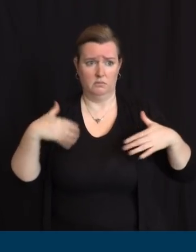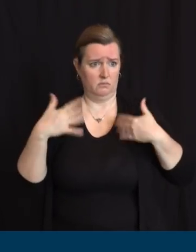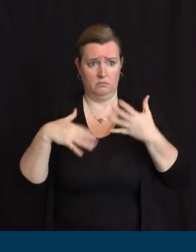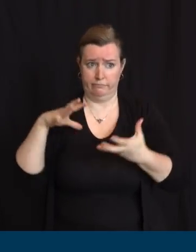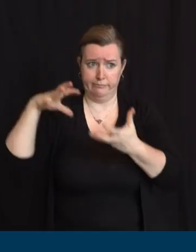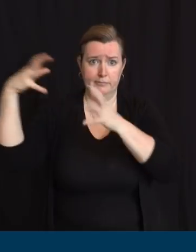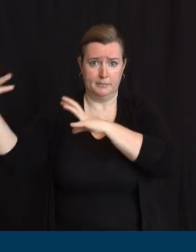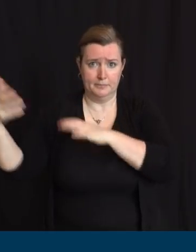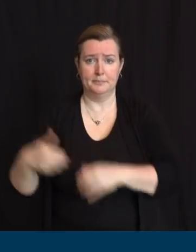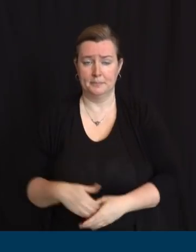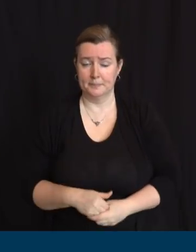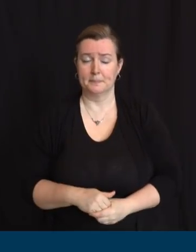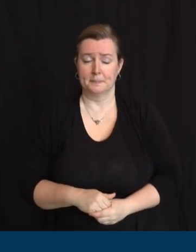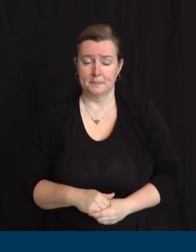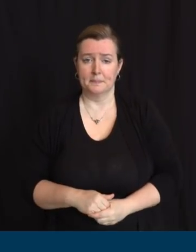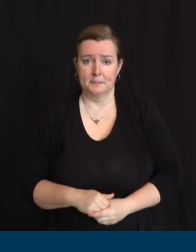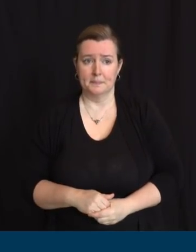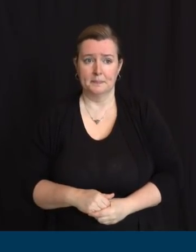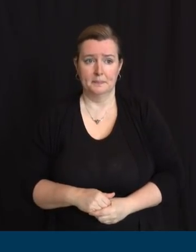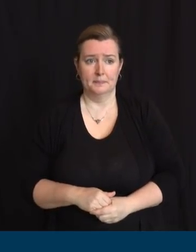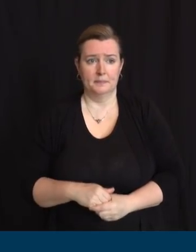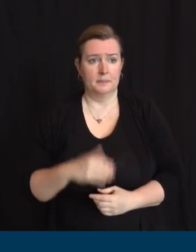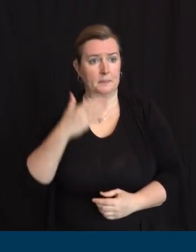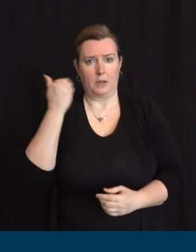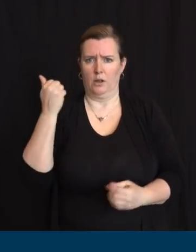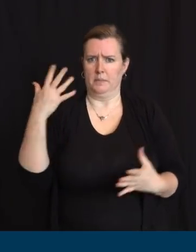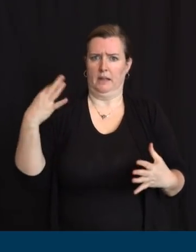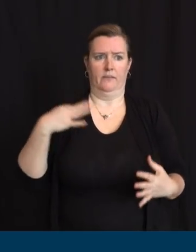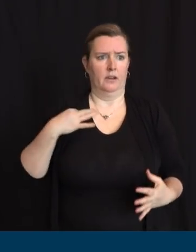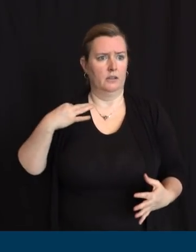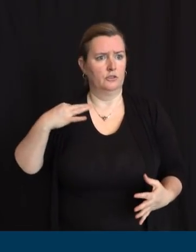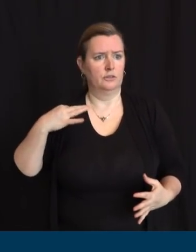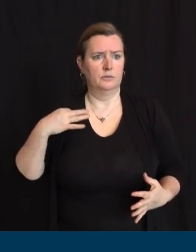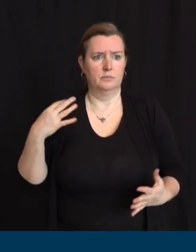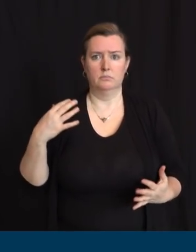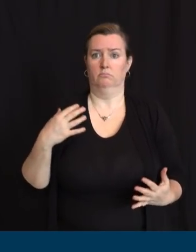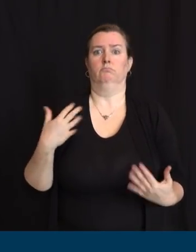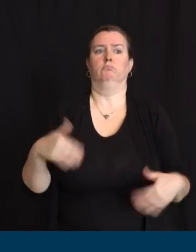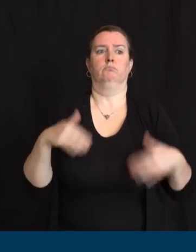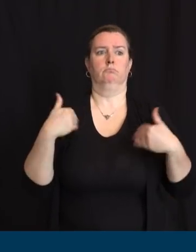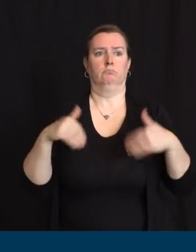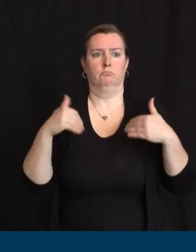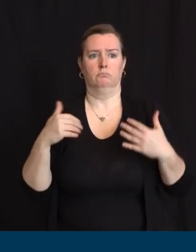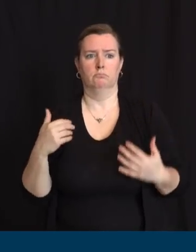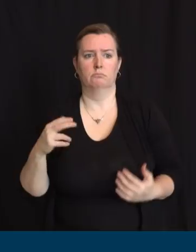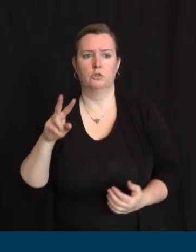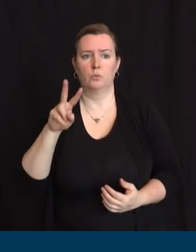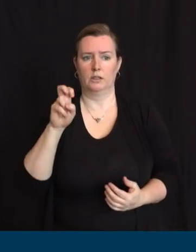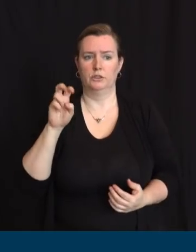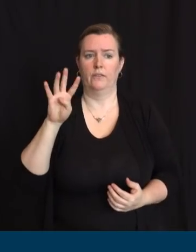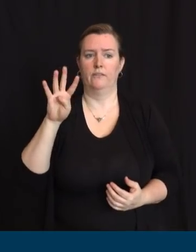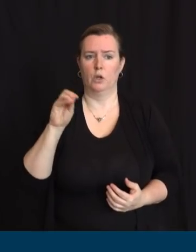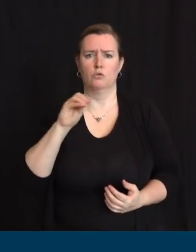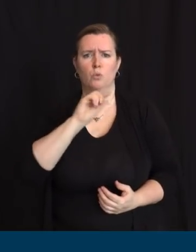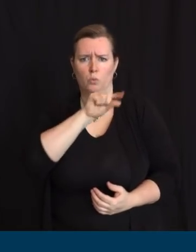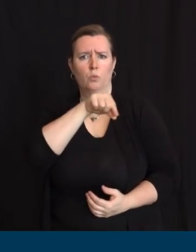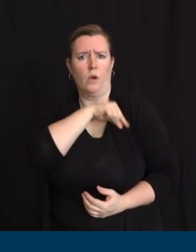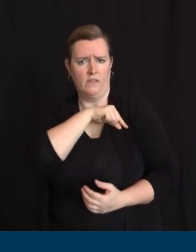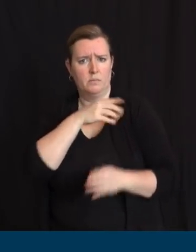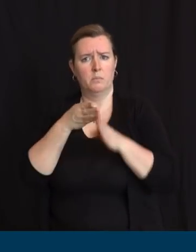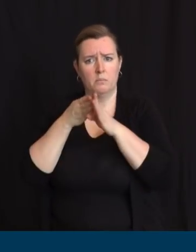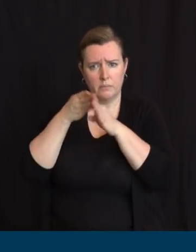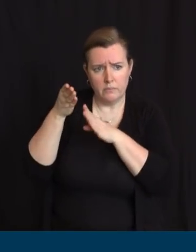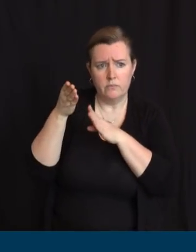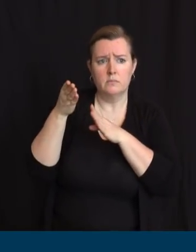team have been able to provide the names of 240 qualified professionals to our long-term care facilities to help